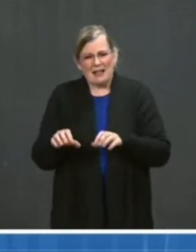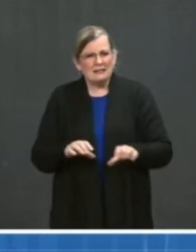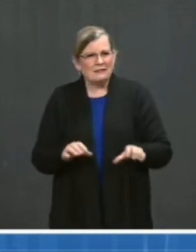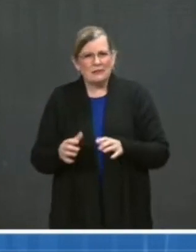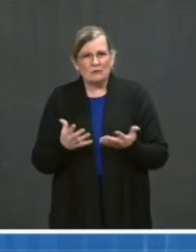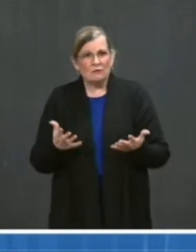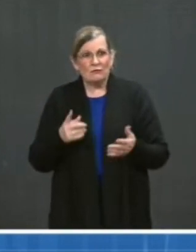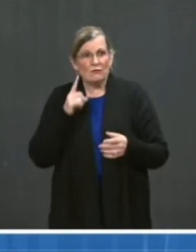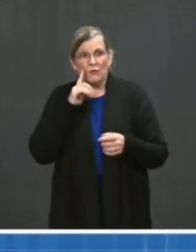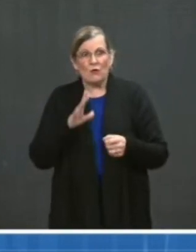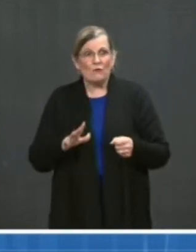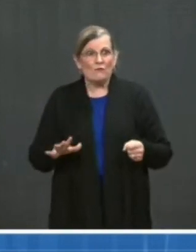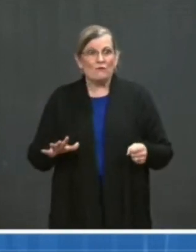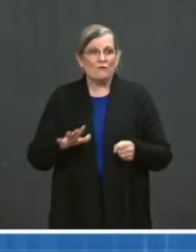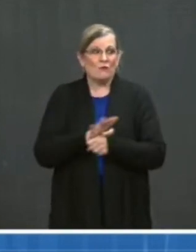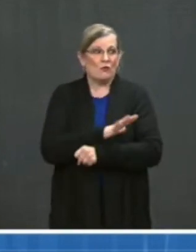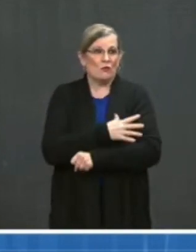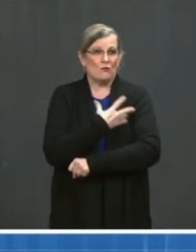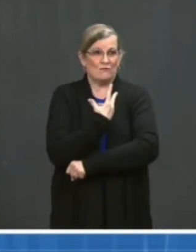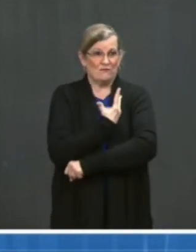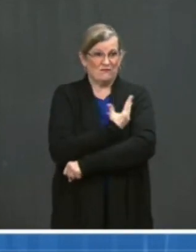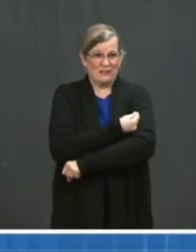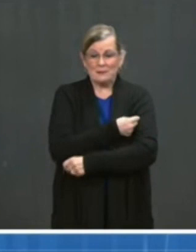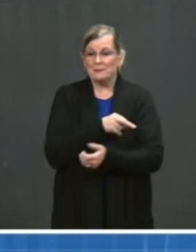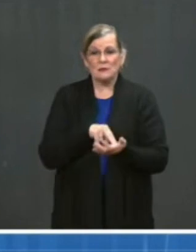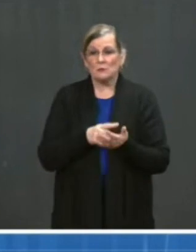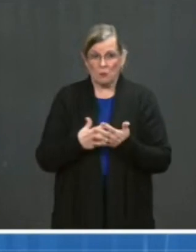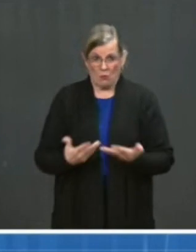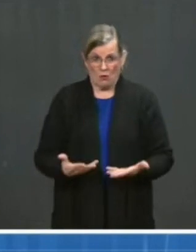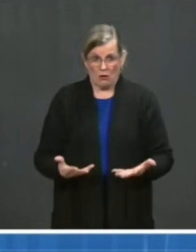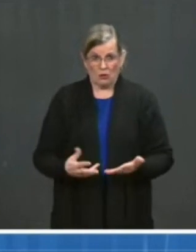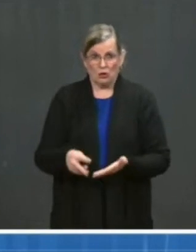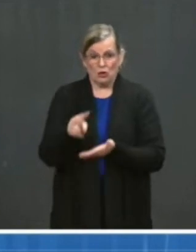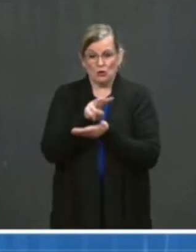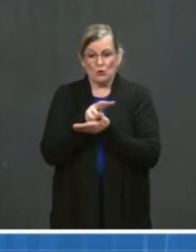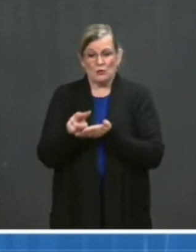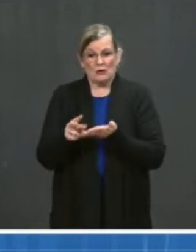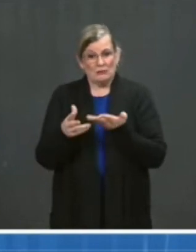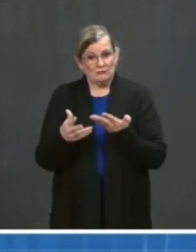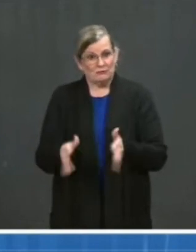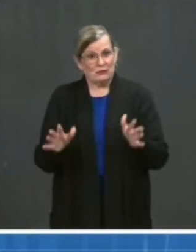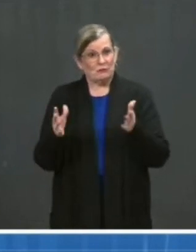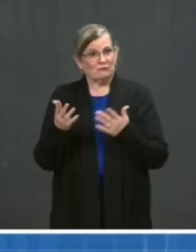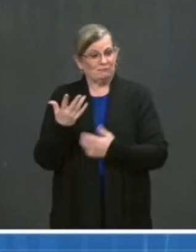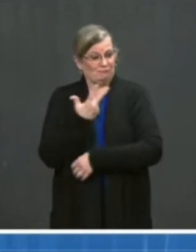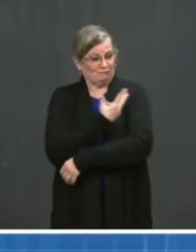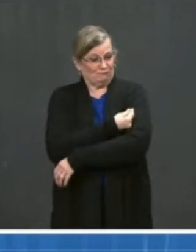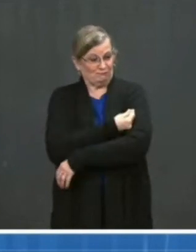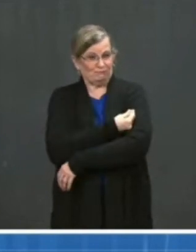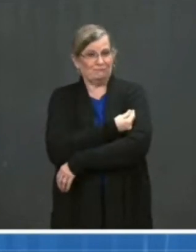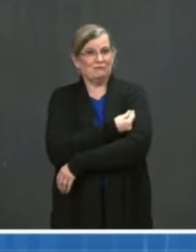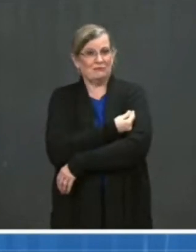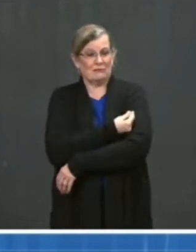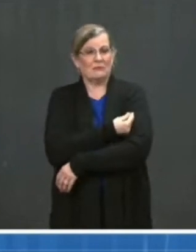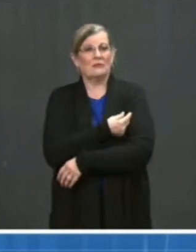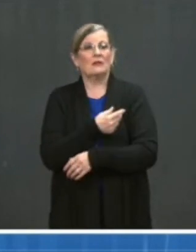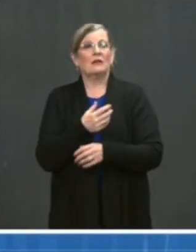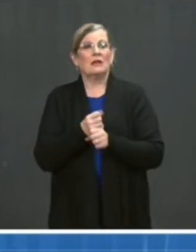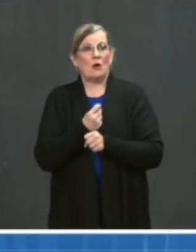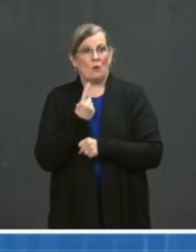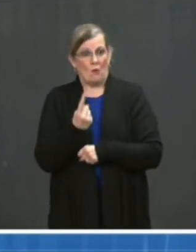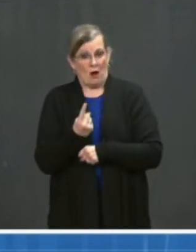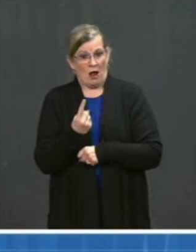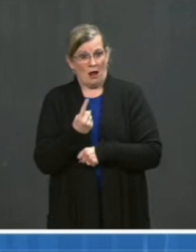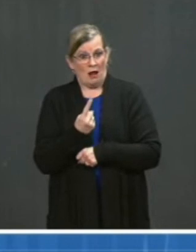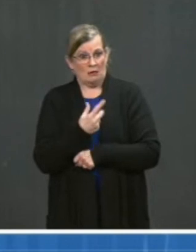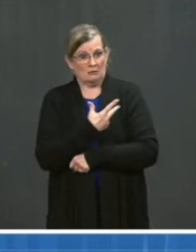fully vaccinated is defined as two weeks after receiving the single-dose vaccine, or two weeks after receiving